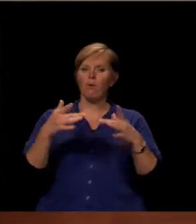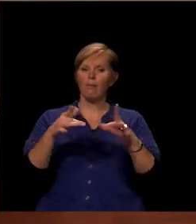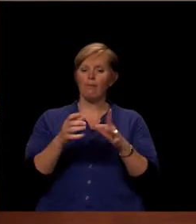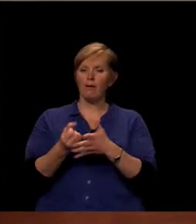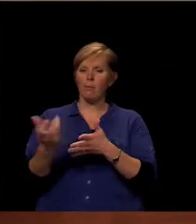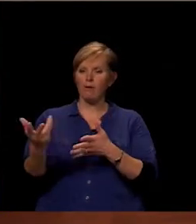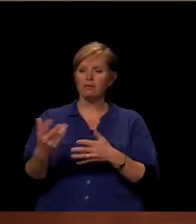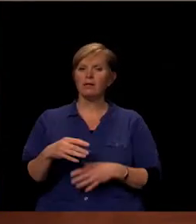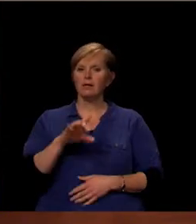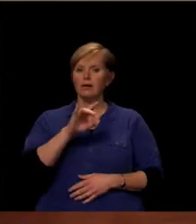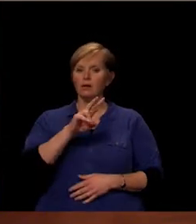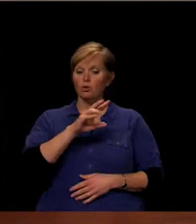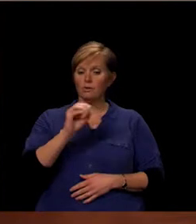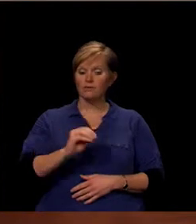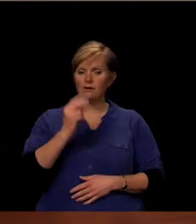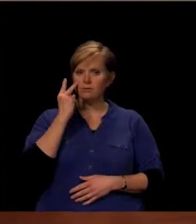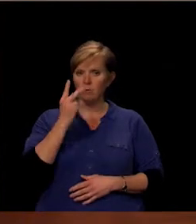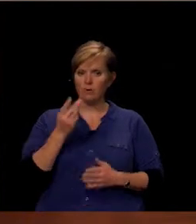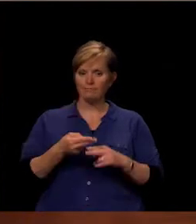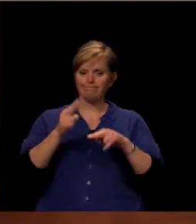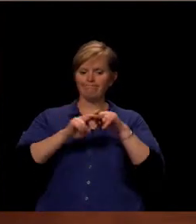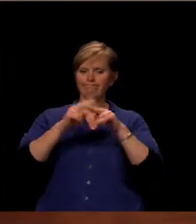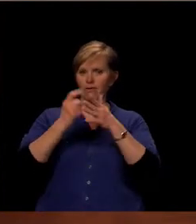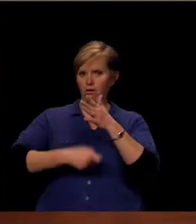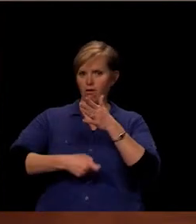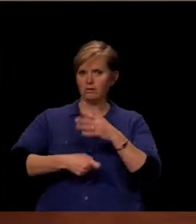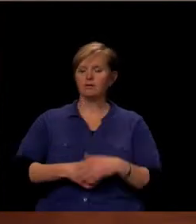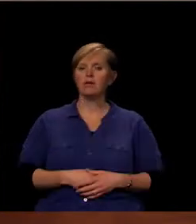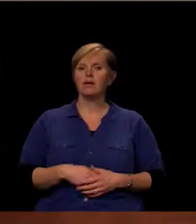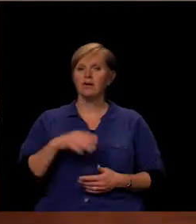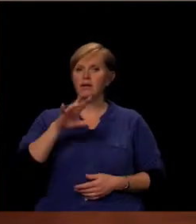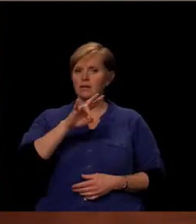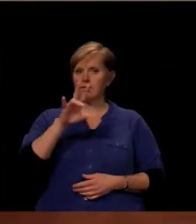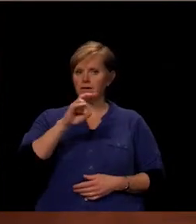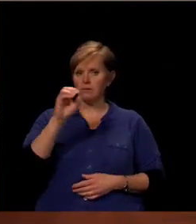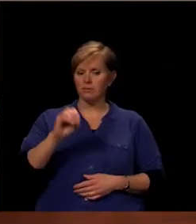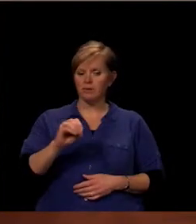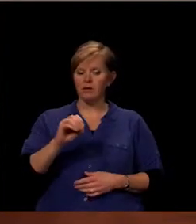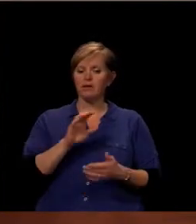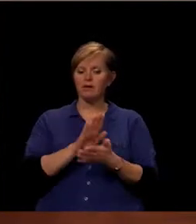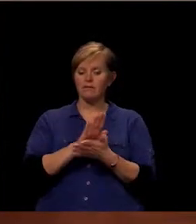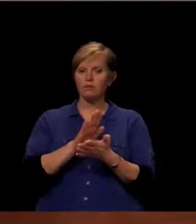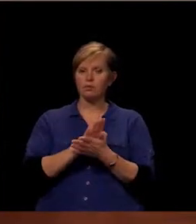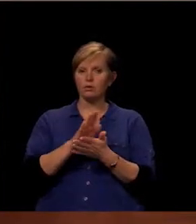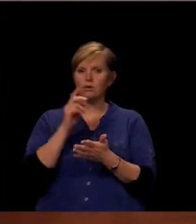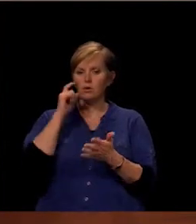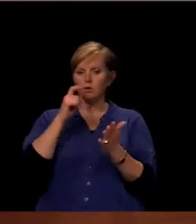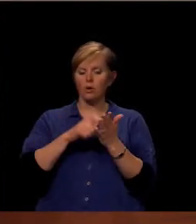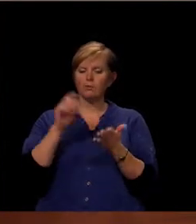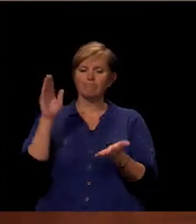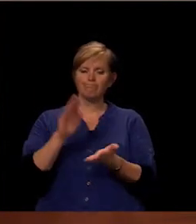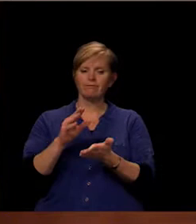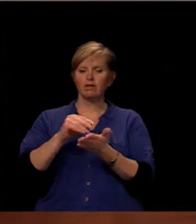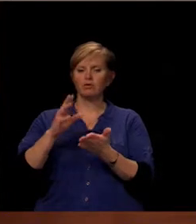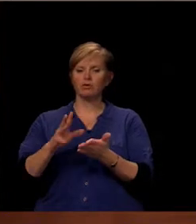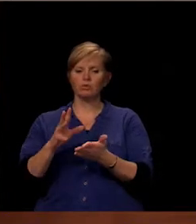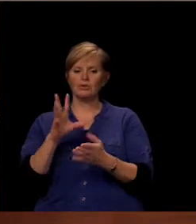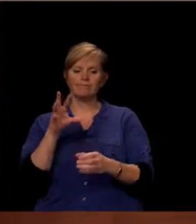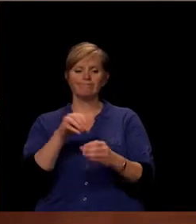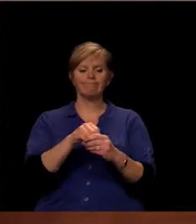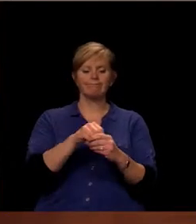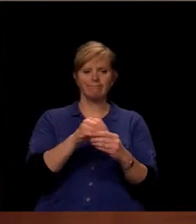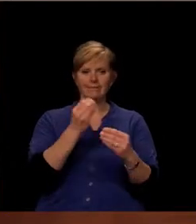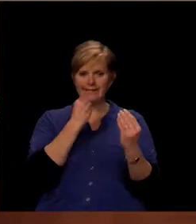Eighty-two percent of schools saw an increase in costs. Seventy-seven percent of schools saw a decrease in student participation in the program.